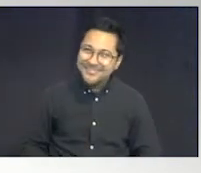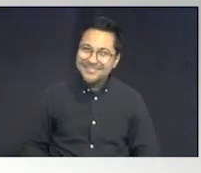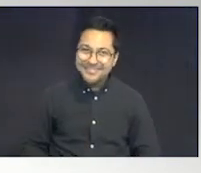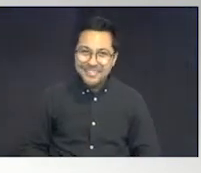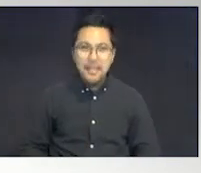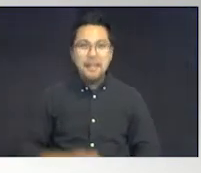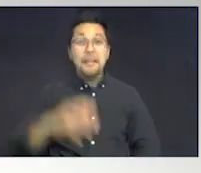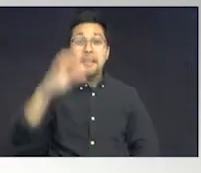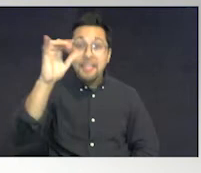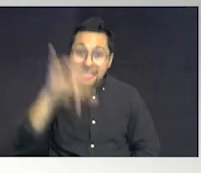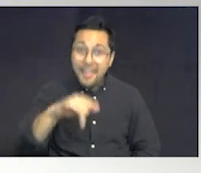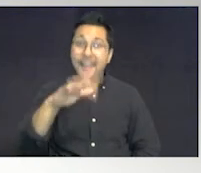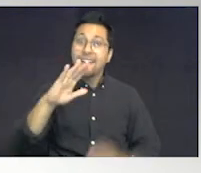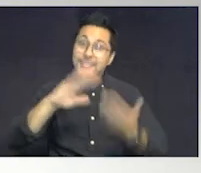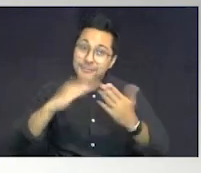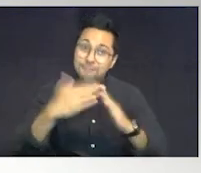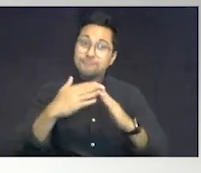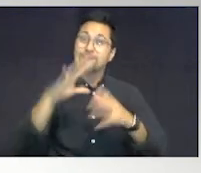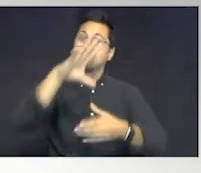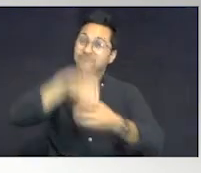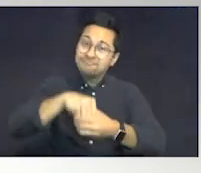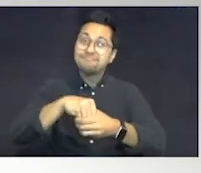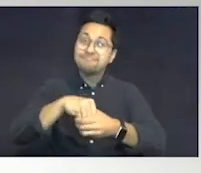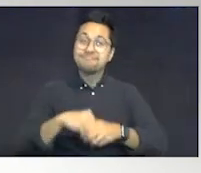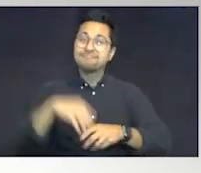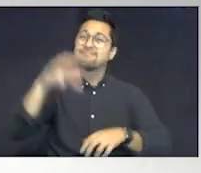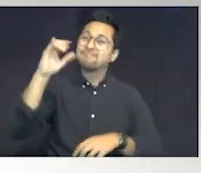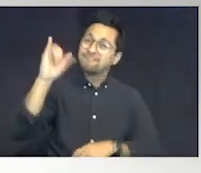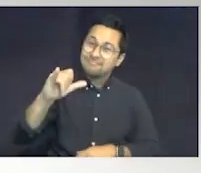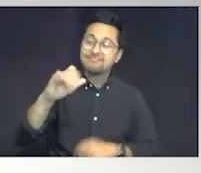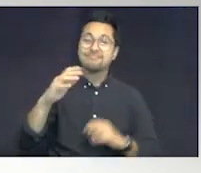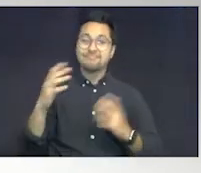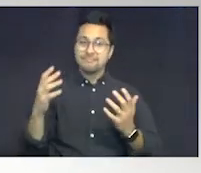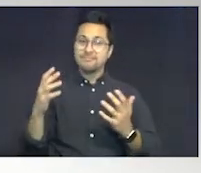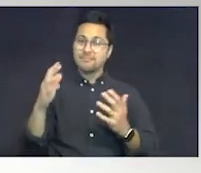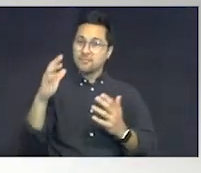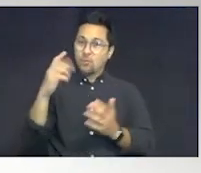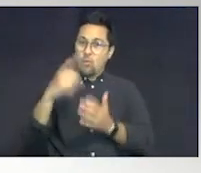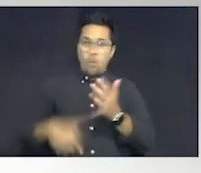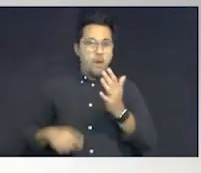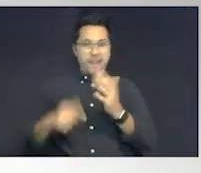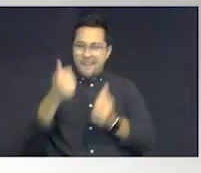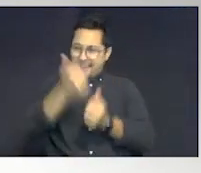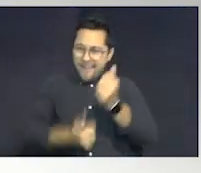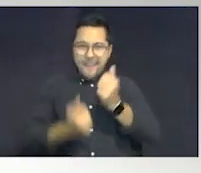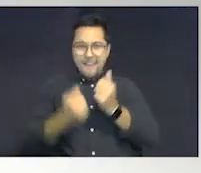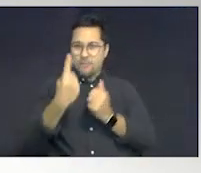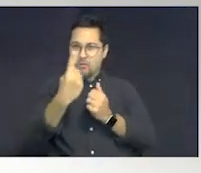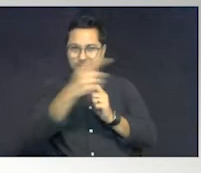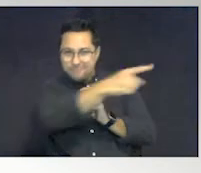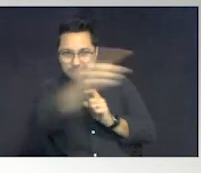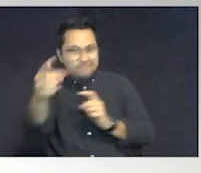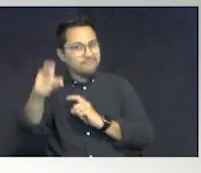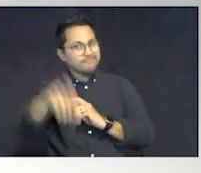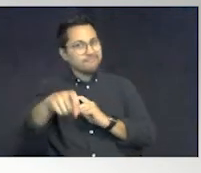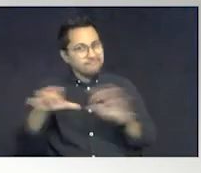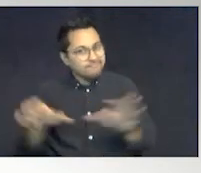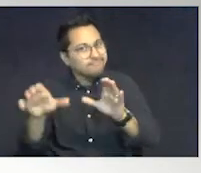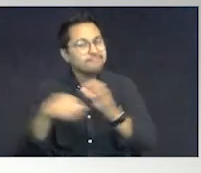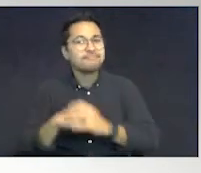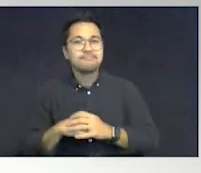That's community engagement. That is what every single one of you needs to do.